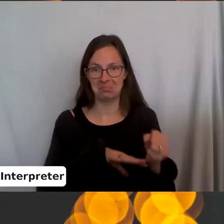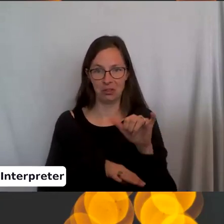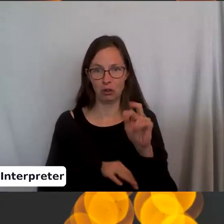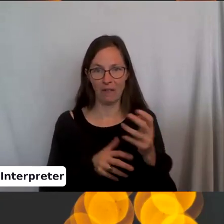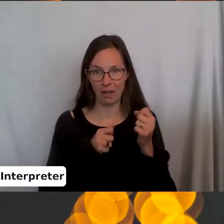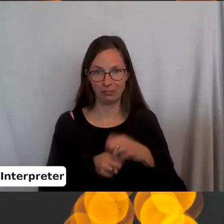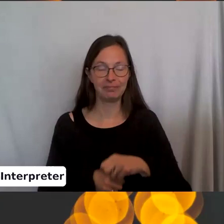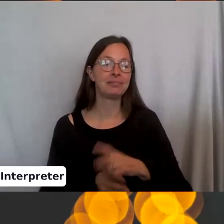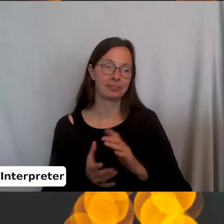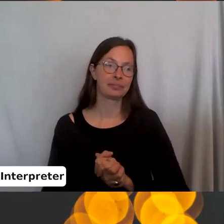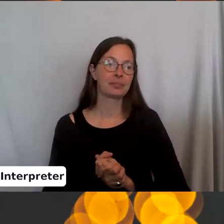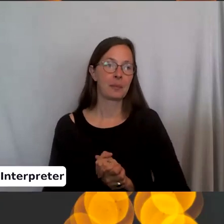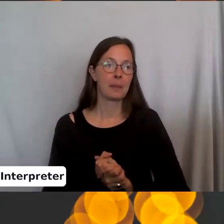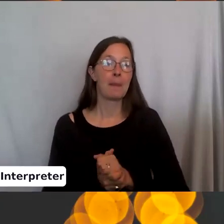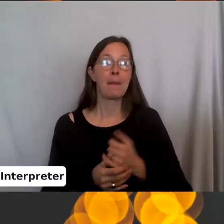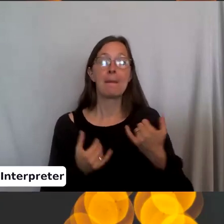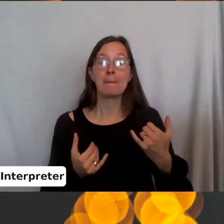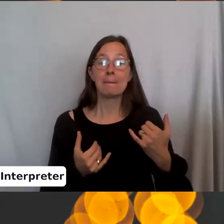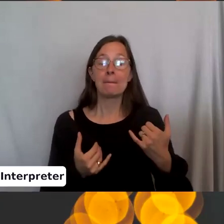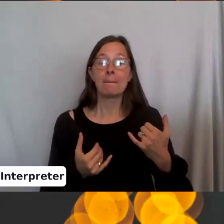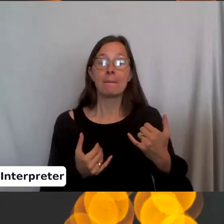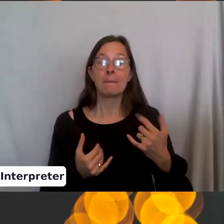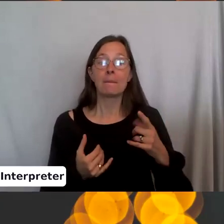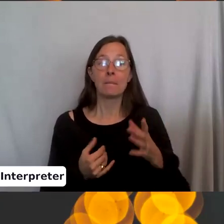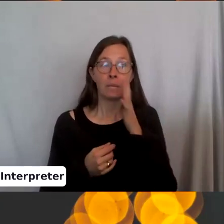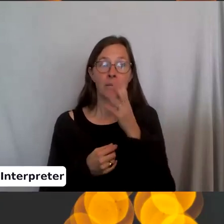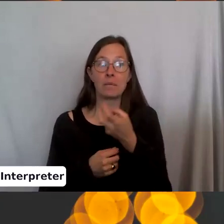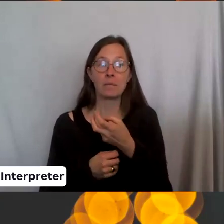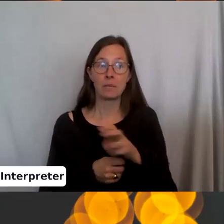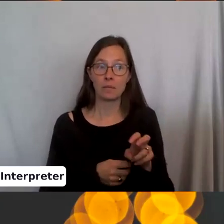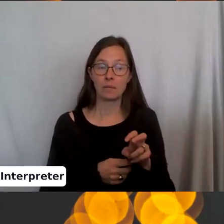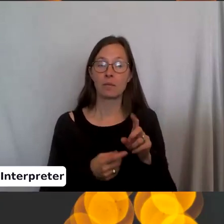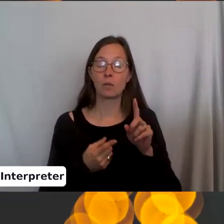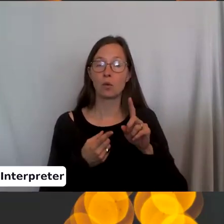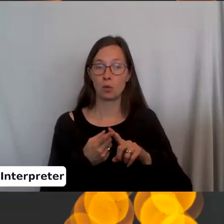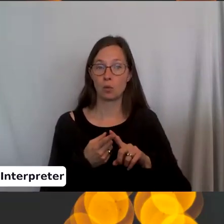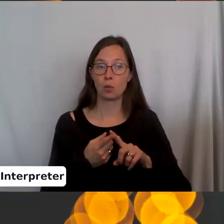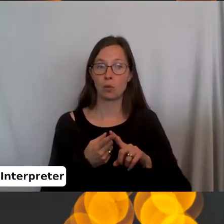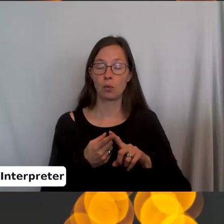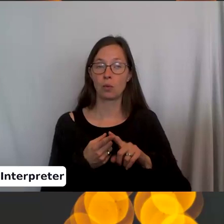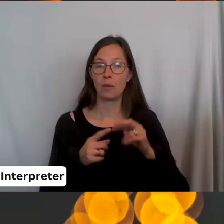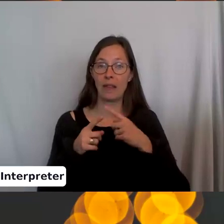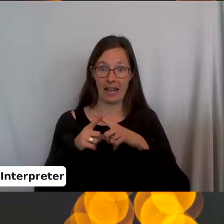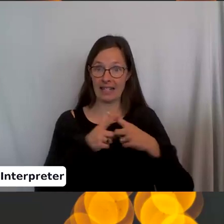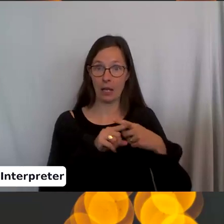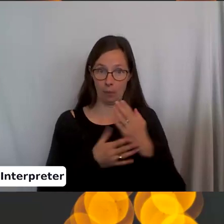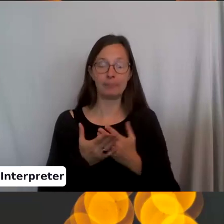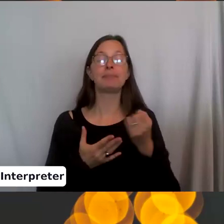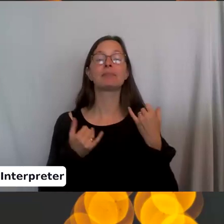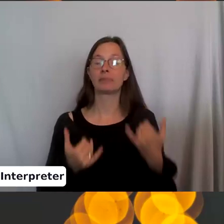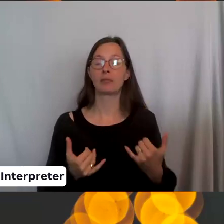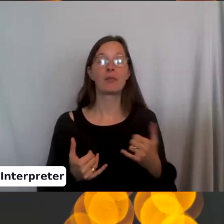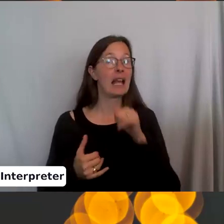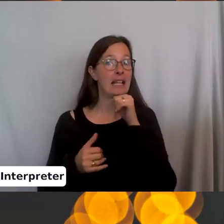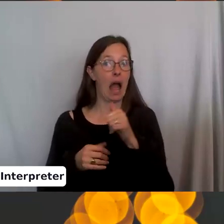Okay. So now we are going to switch to actual knitting. So take the piece that is not the cut